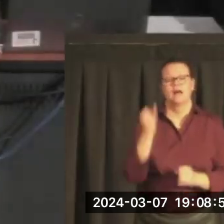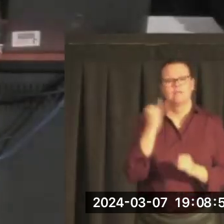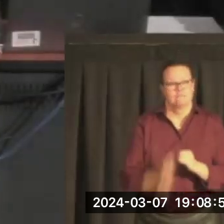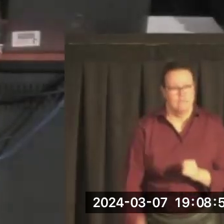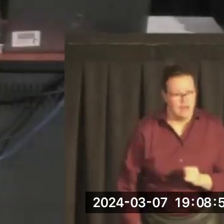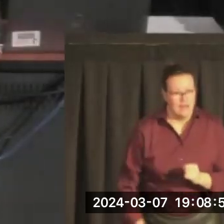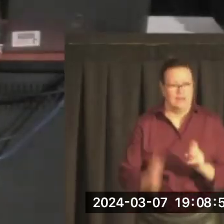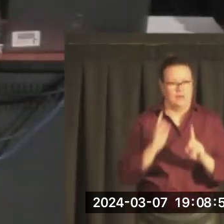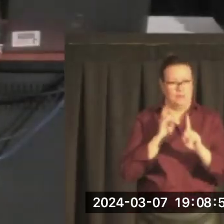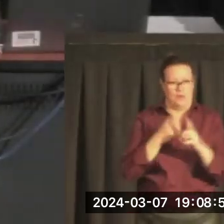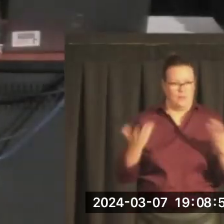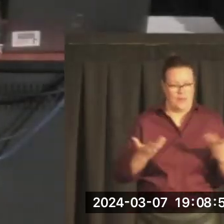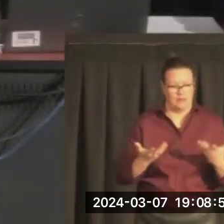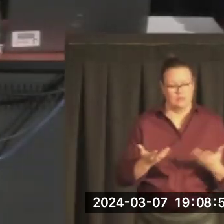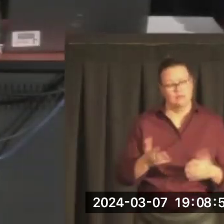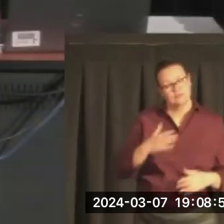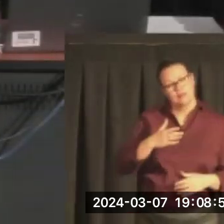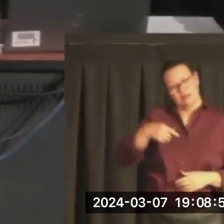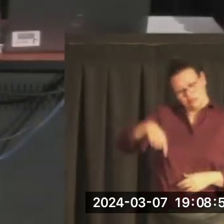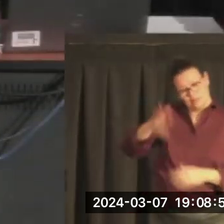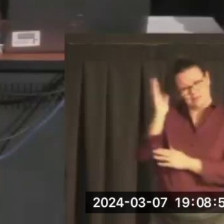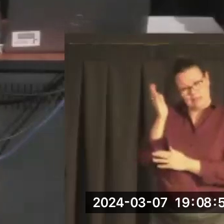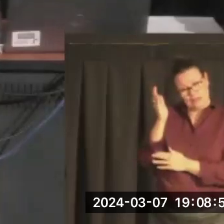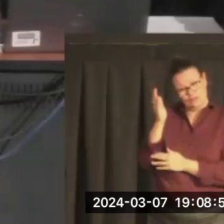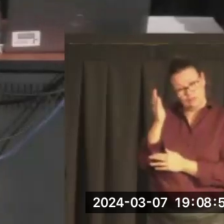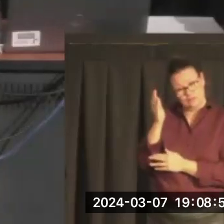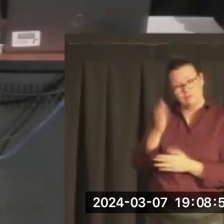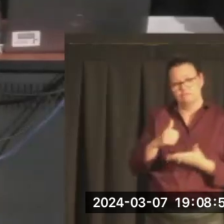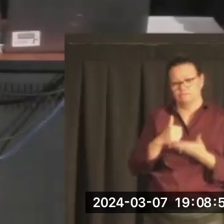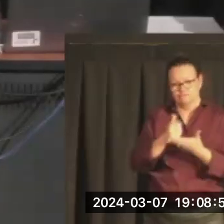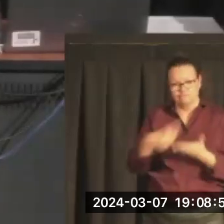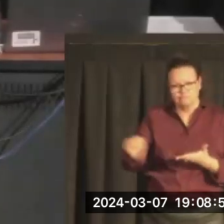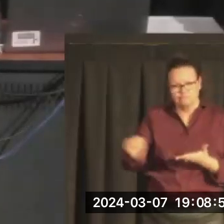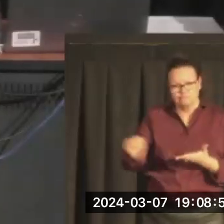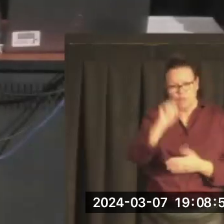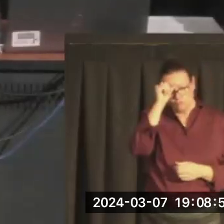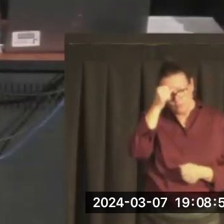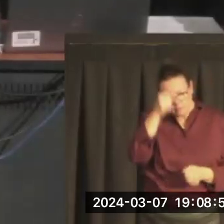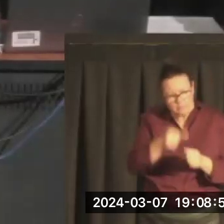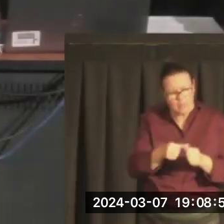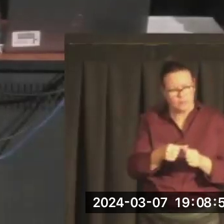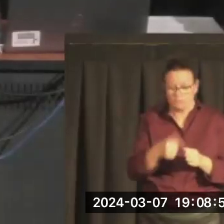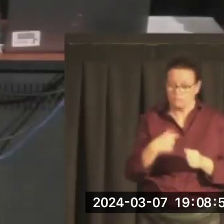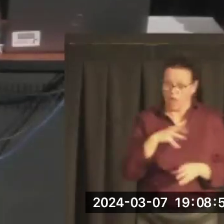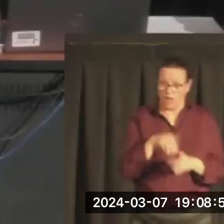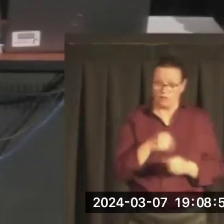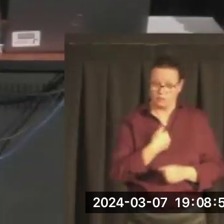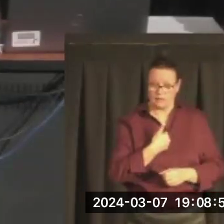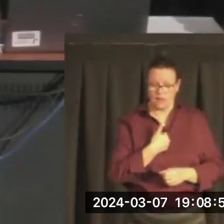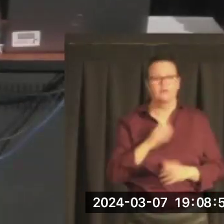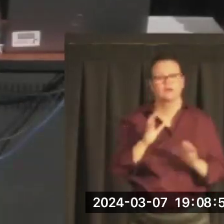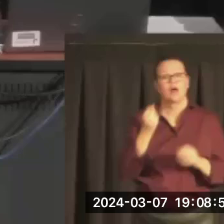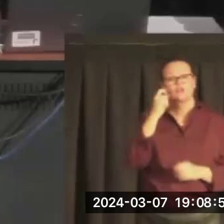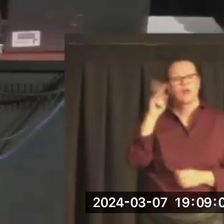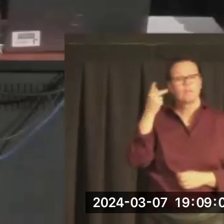lecture because it's a reminder to all of us, and I include myself, that politics in